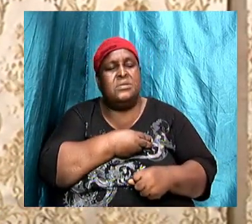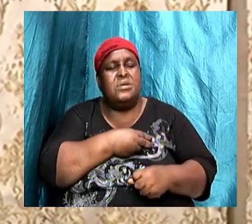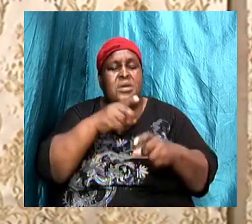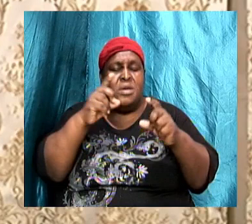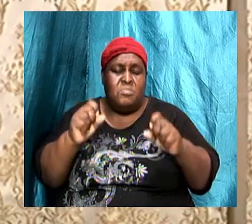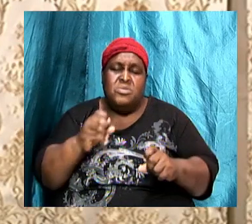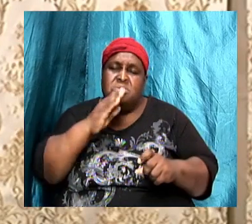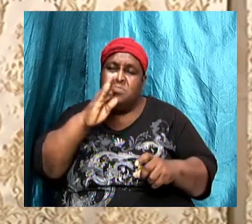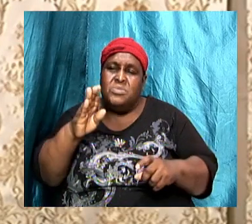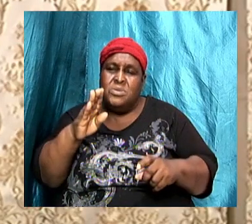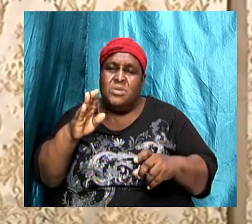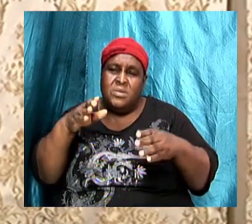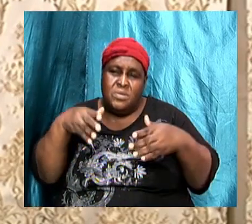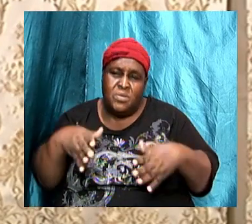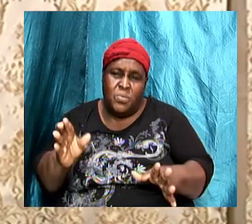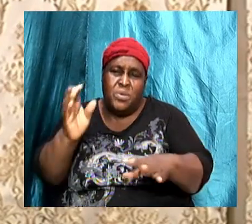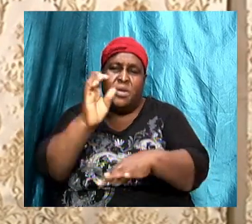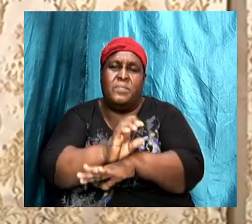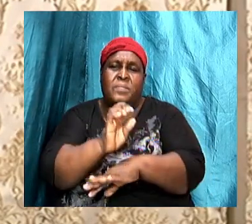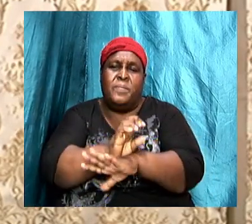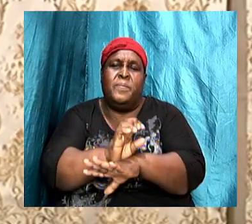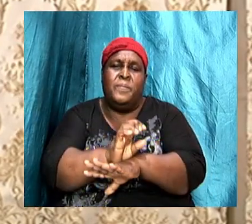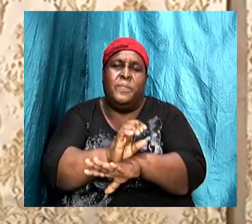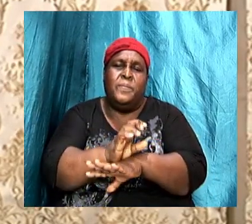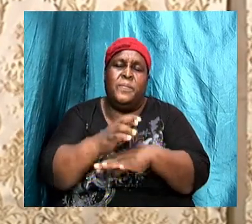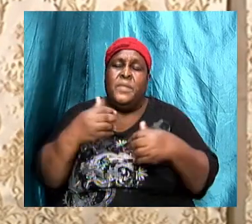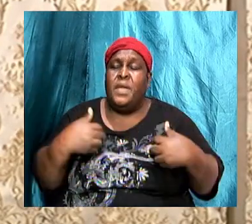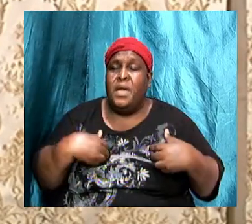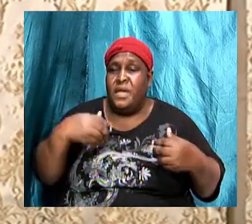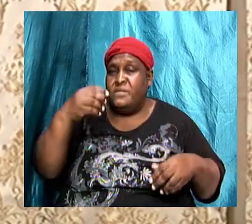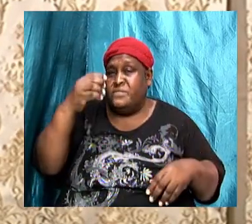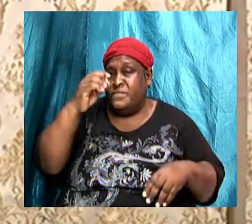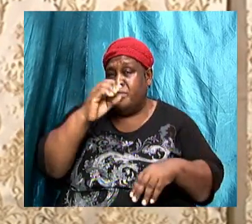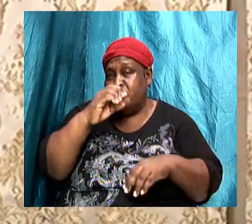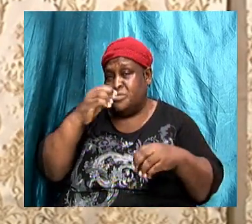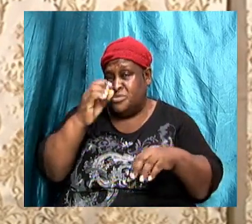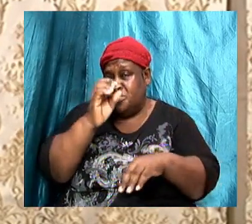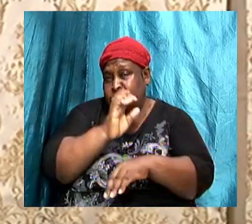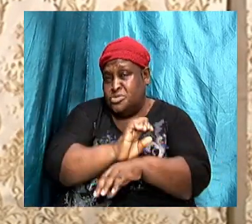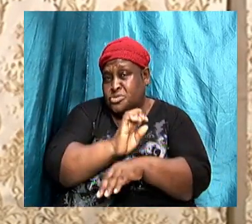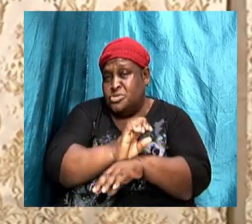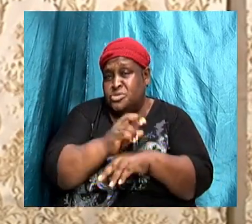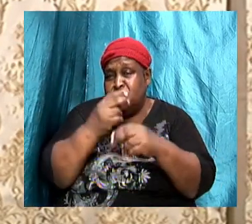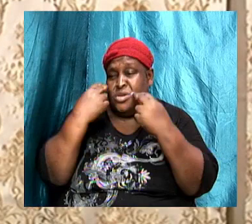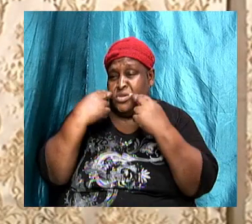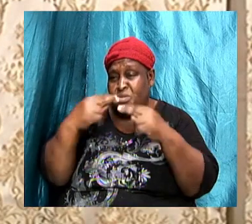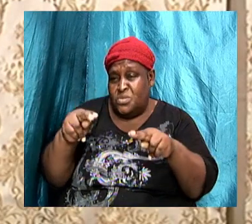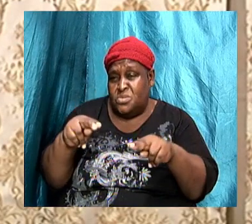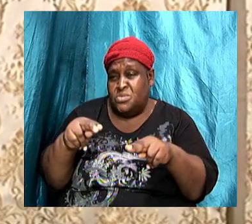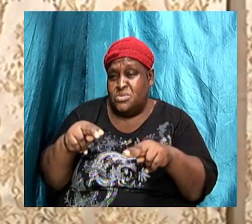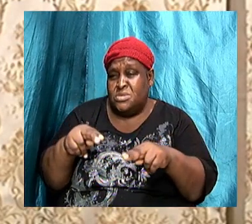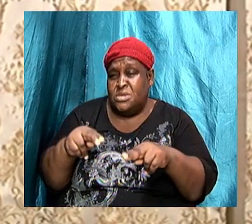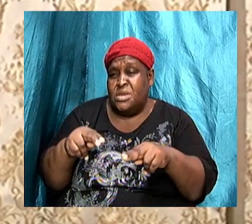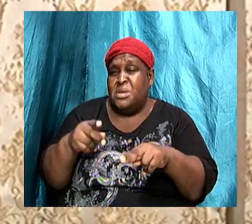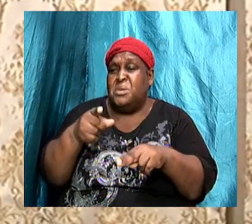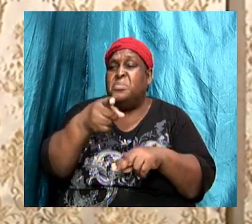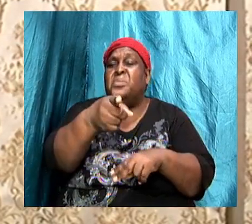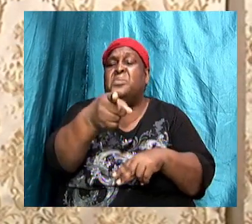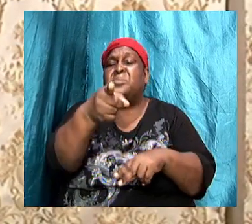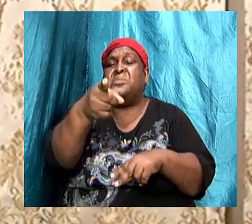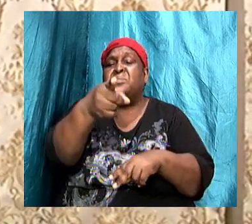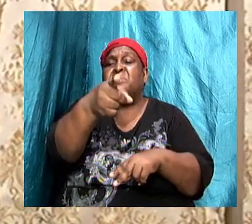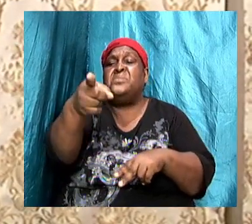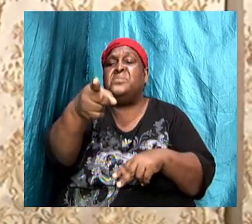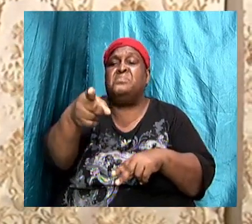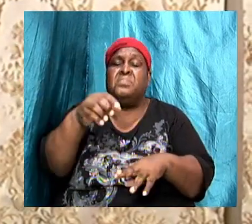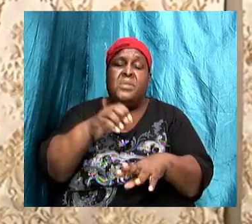and therefore I have news for those that point finger at the church and try to look at all the negatives